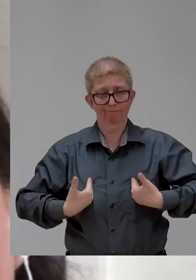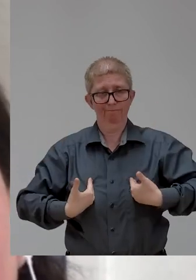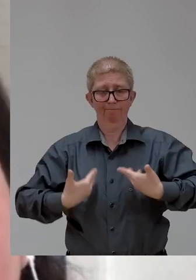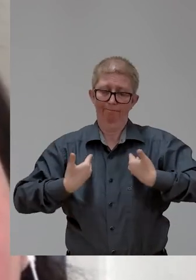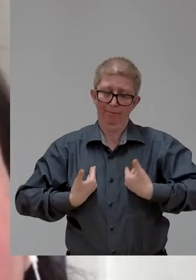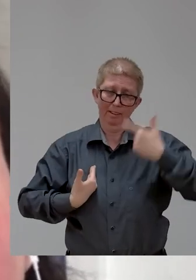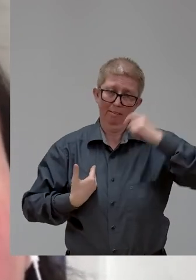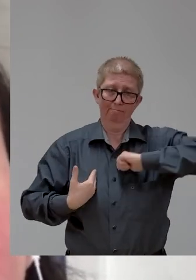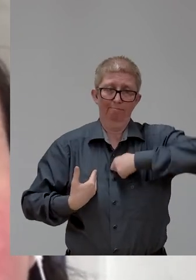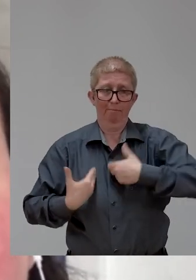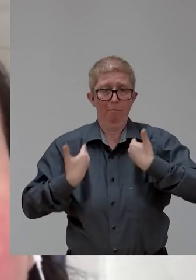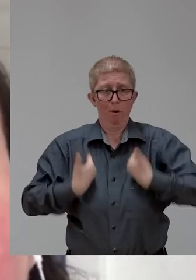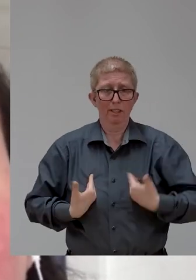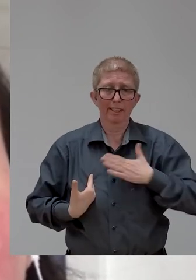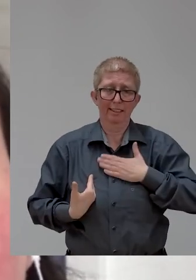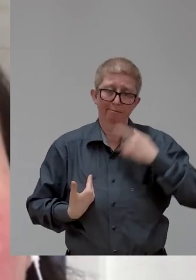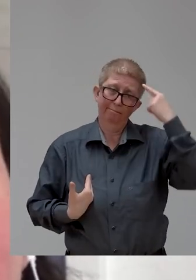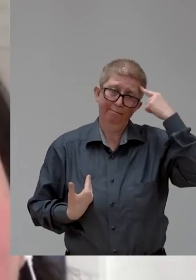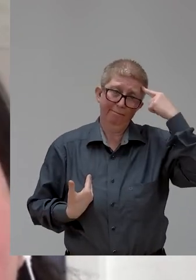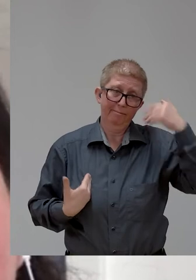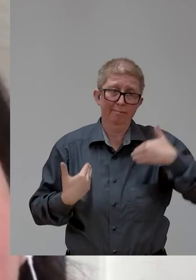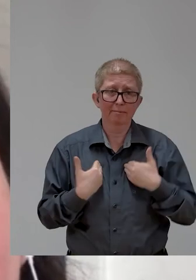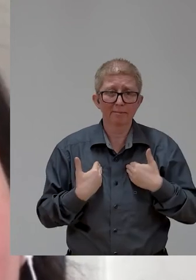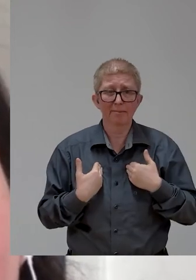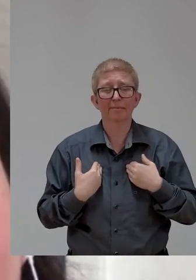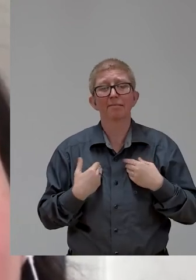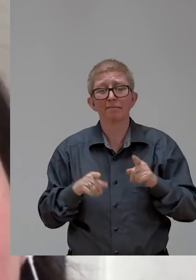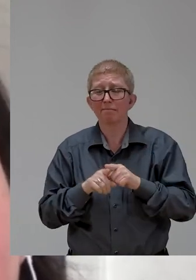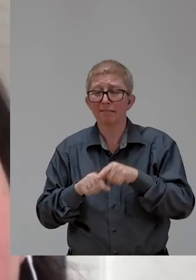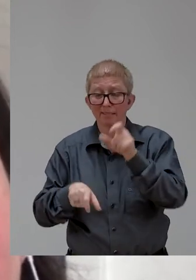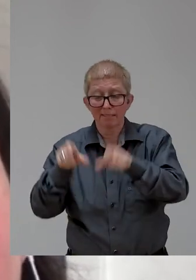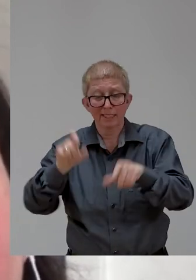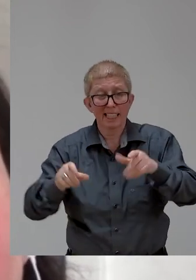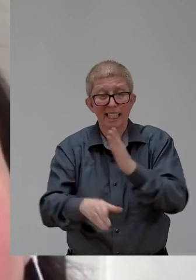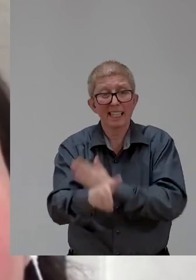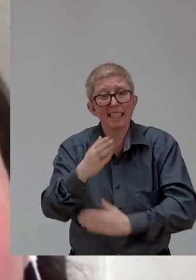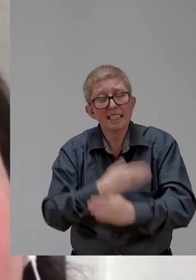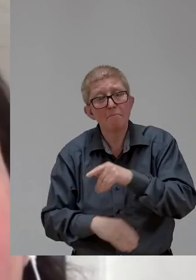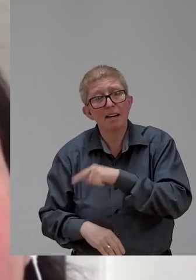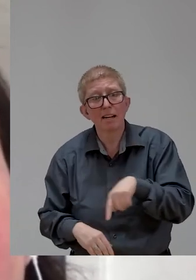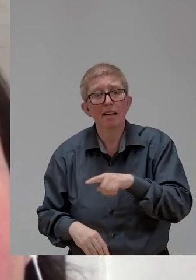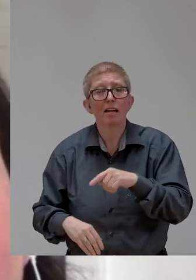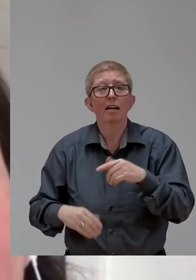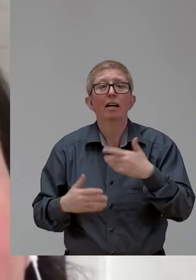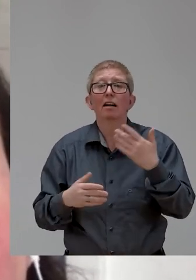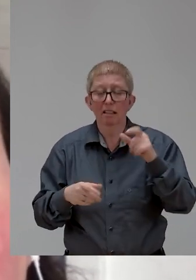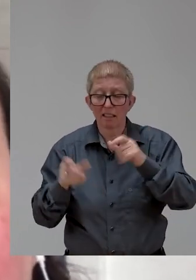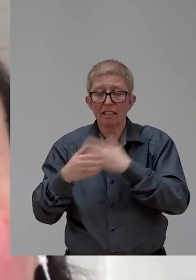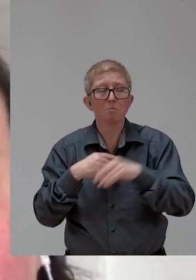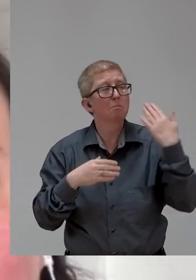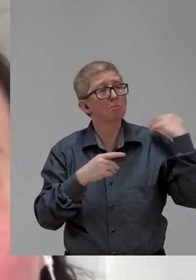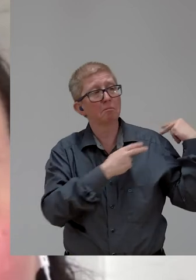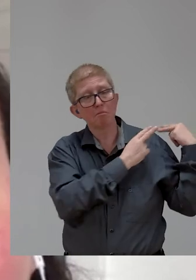also thinking of persons with disabilities, as I mentioned, in more traditional roles where they are working on